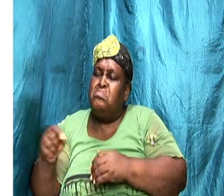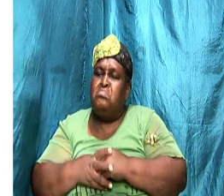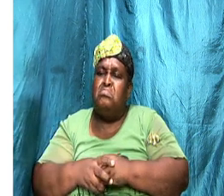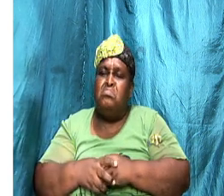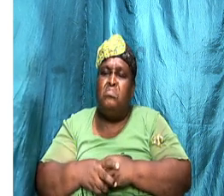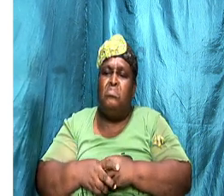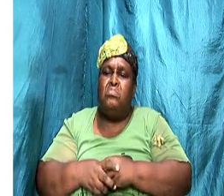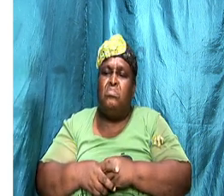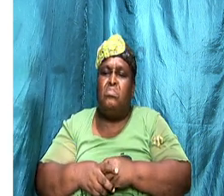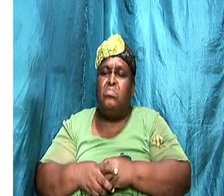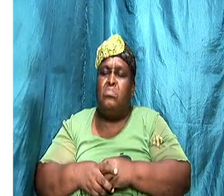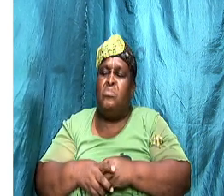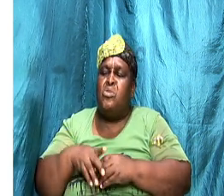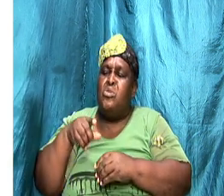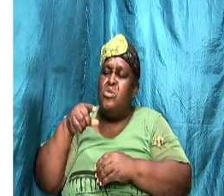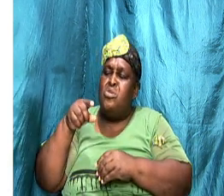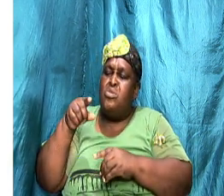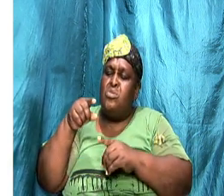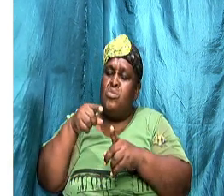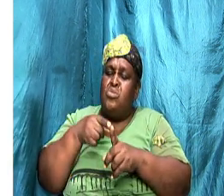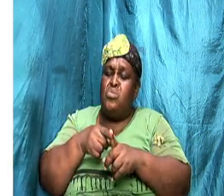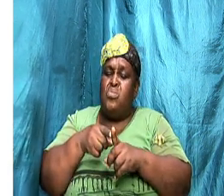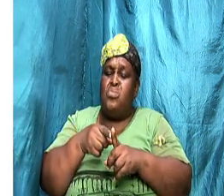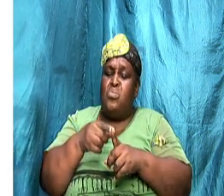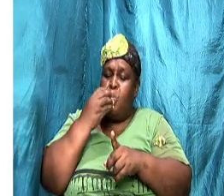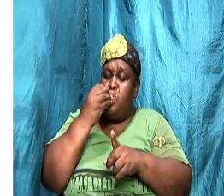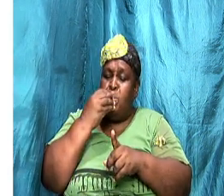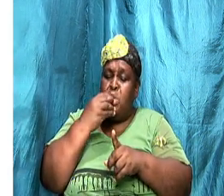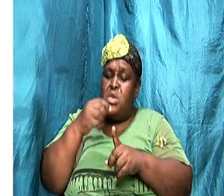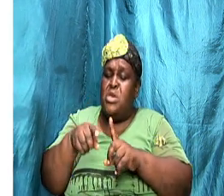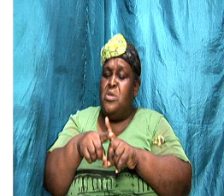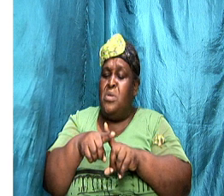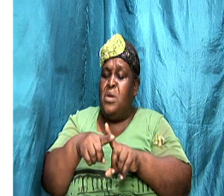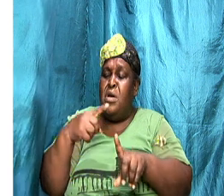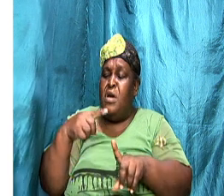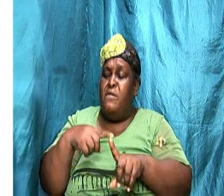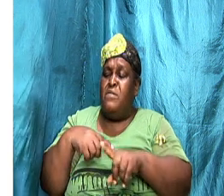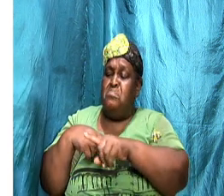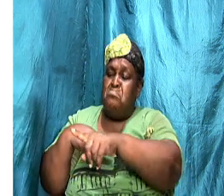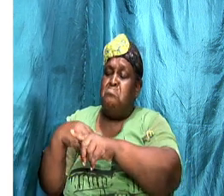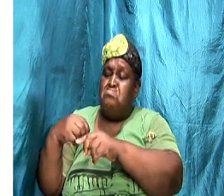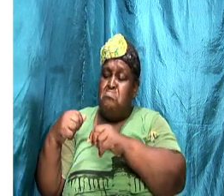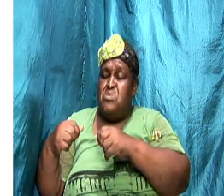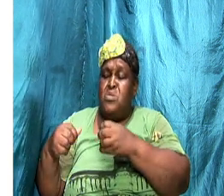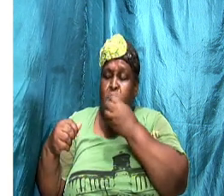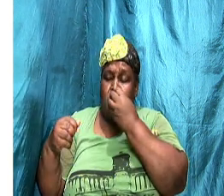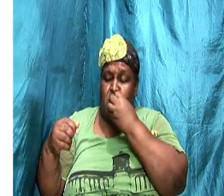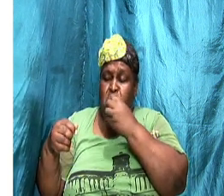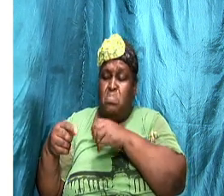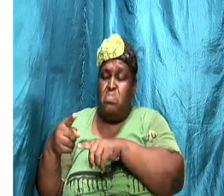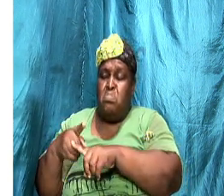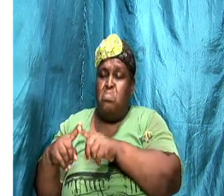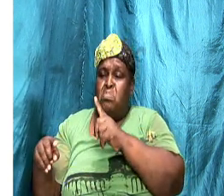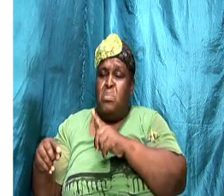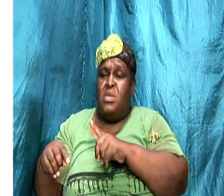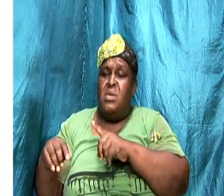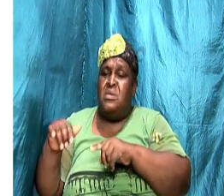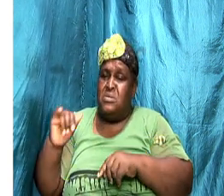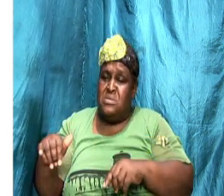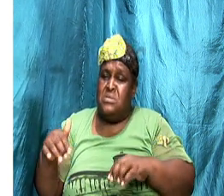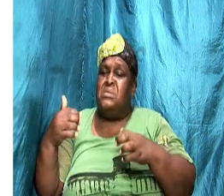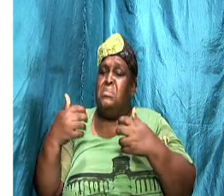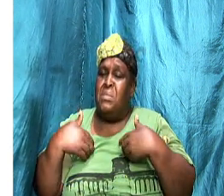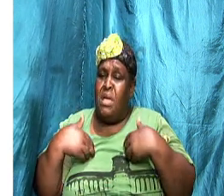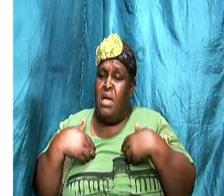you eat half me eat half and both of us go over that side you eat half me eat half then we still get